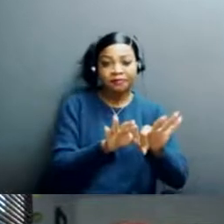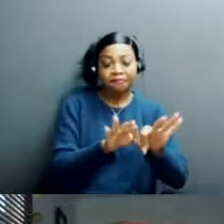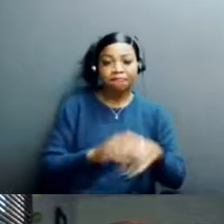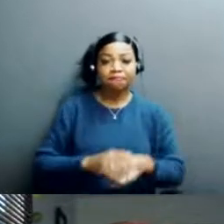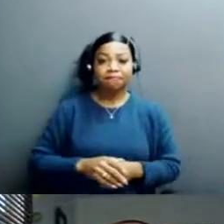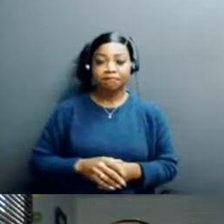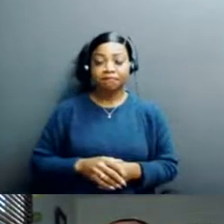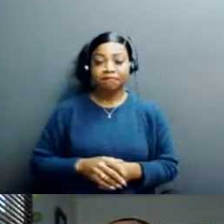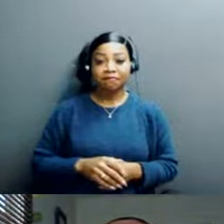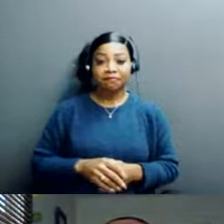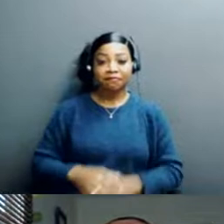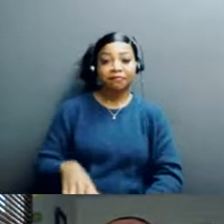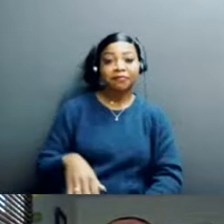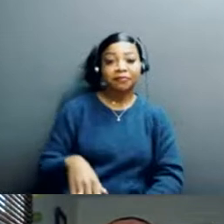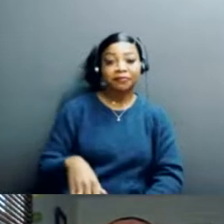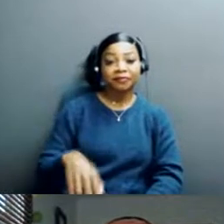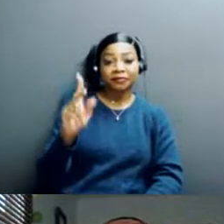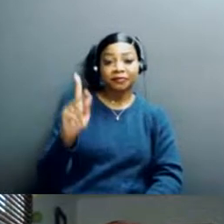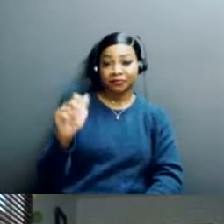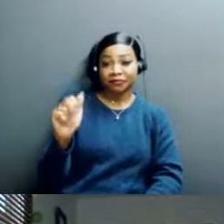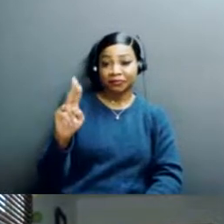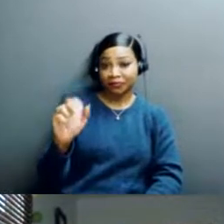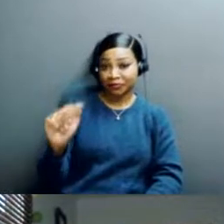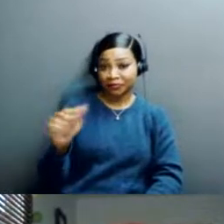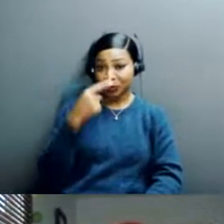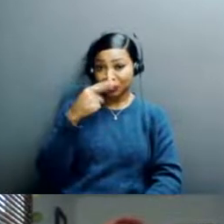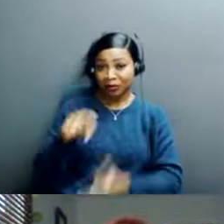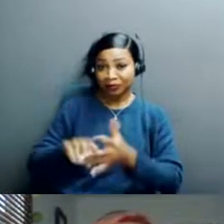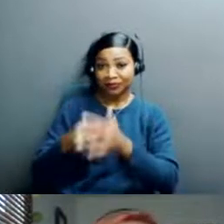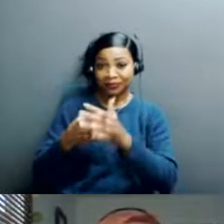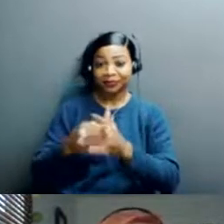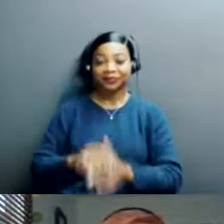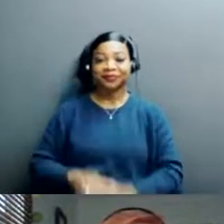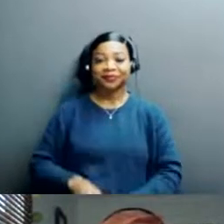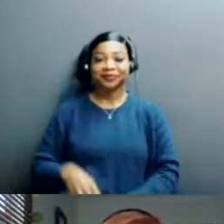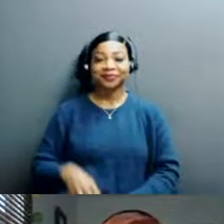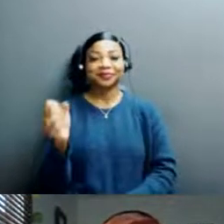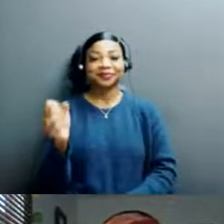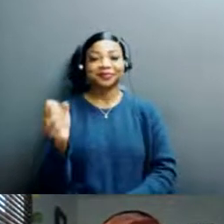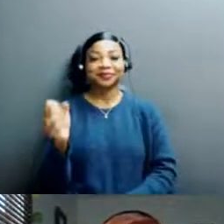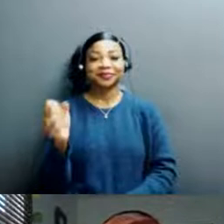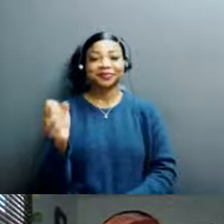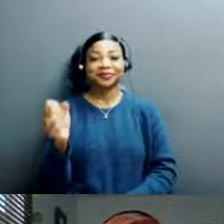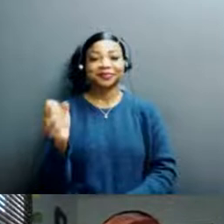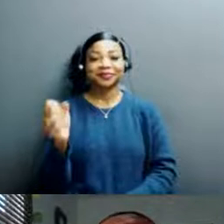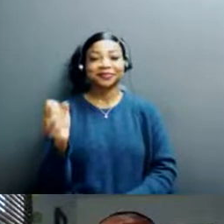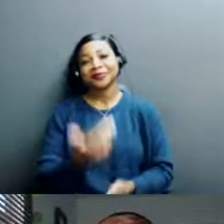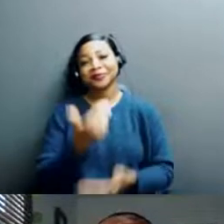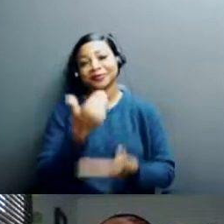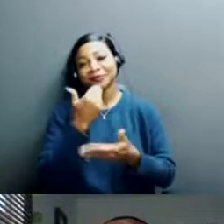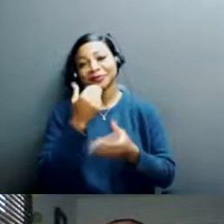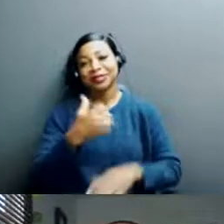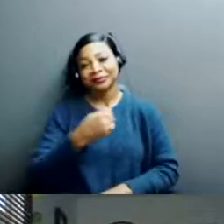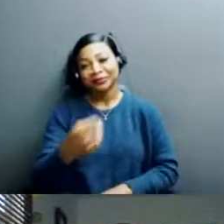I'll start with Cara, if you want to get us started. Cara, And thanks so much for having me.